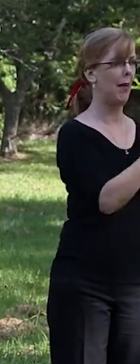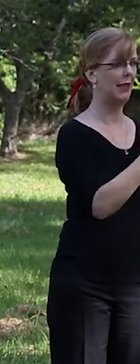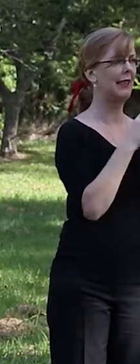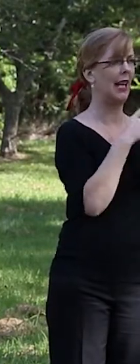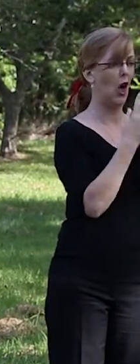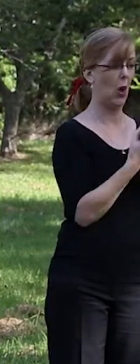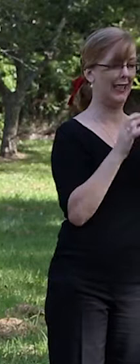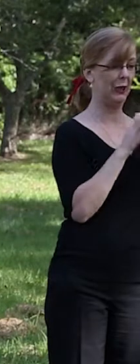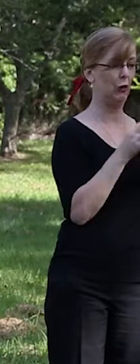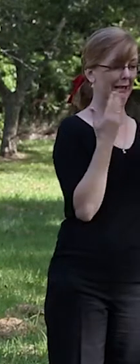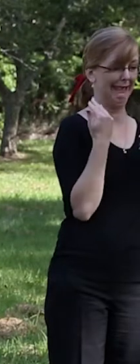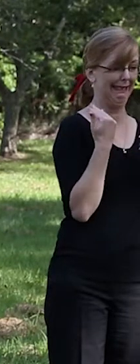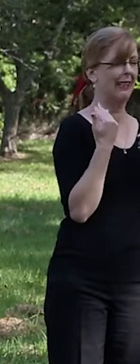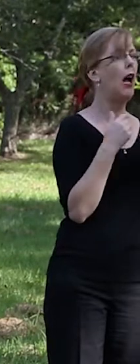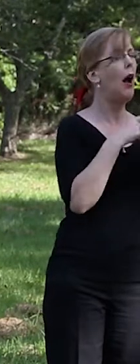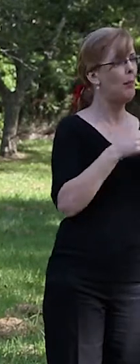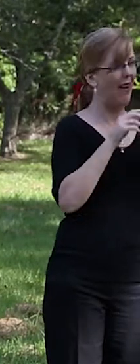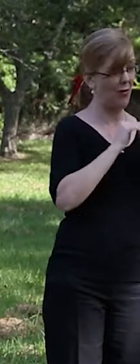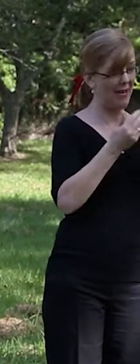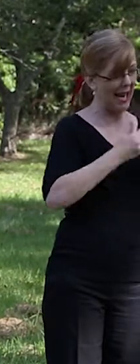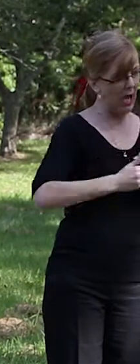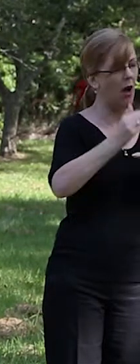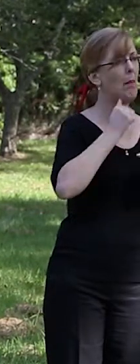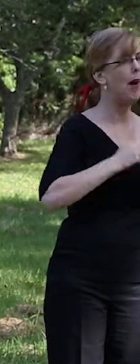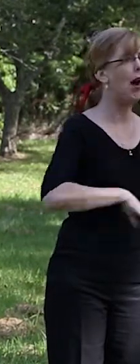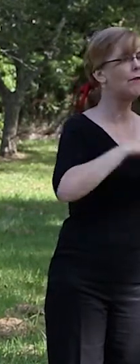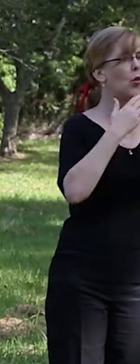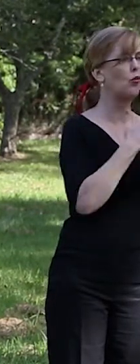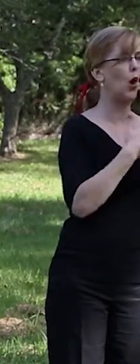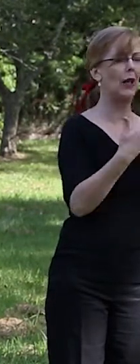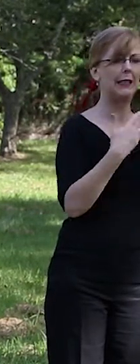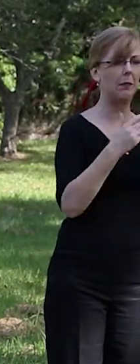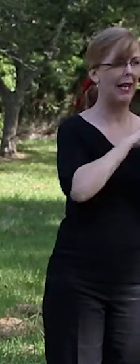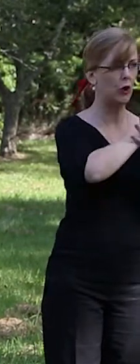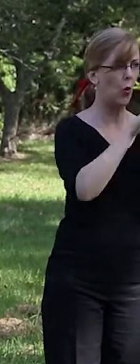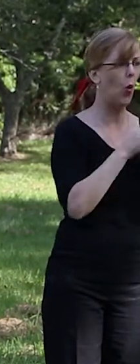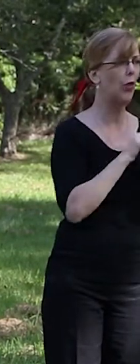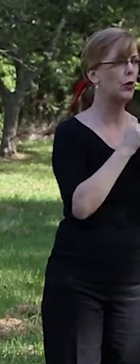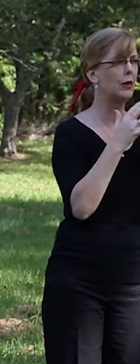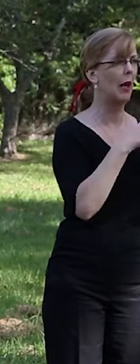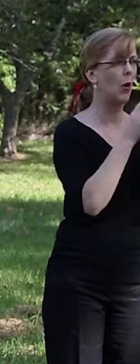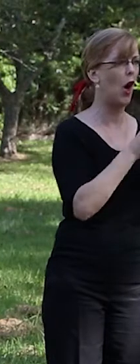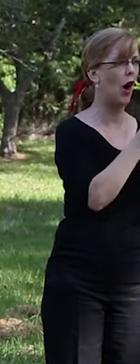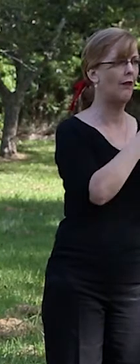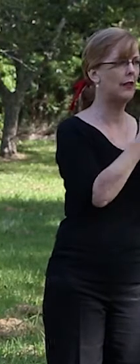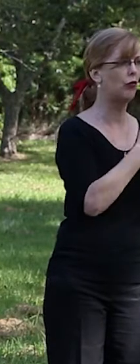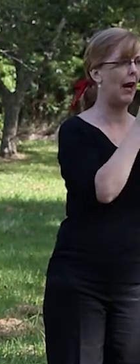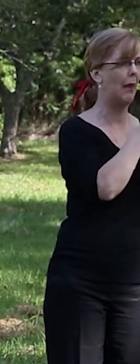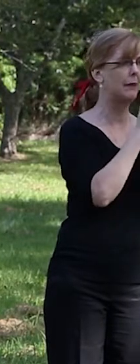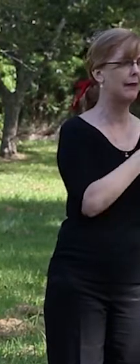but from here on I suppose my whole role and my responsibility is to manage all of the New South Wales office space RAPs.